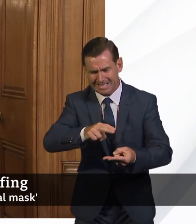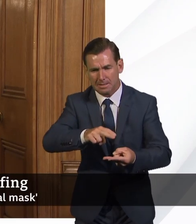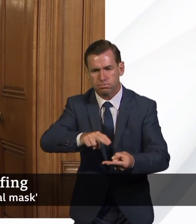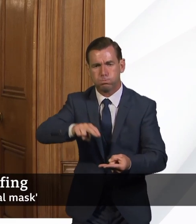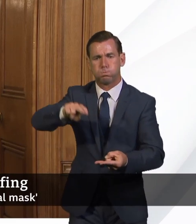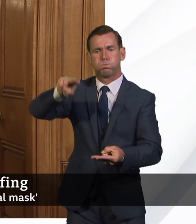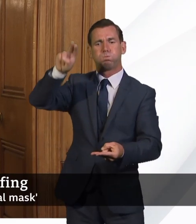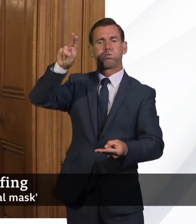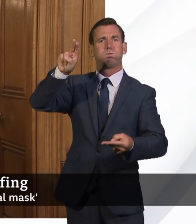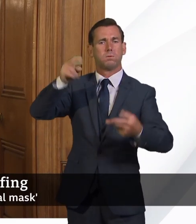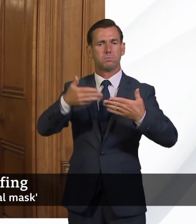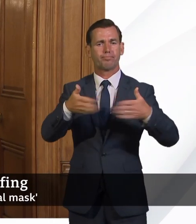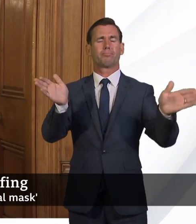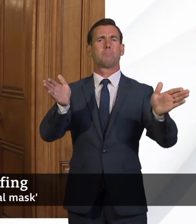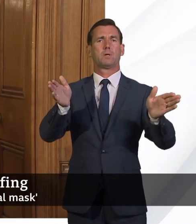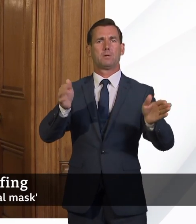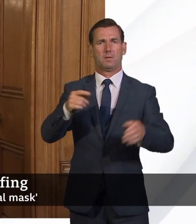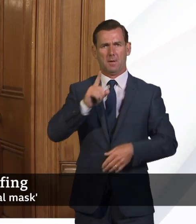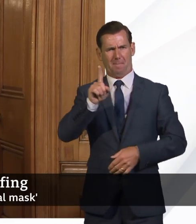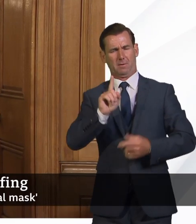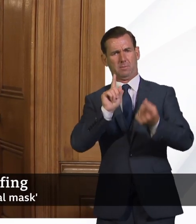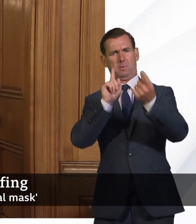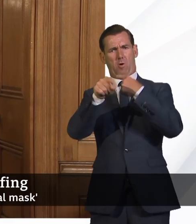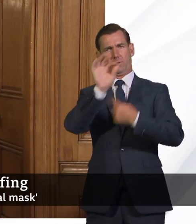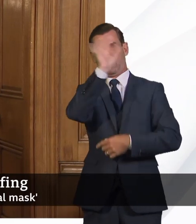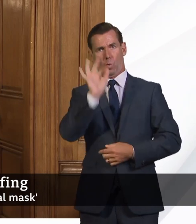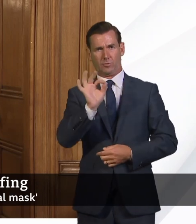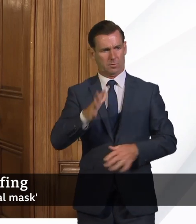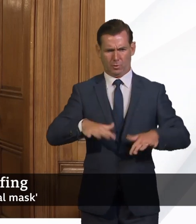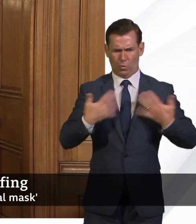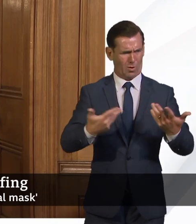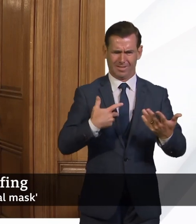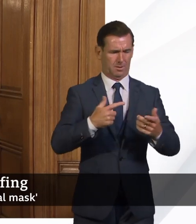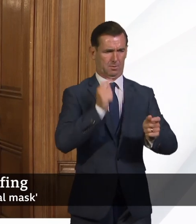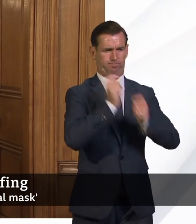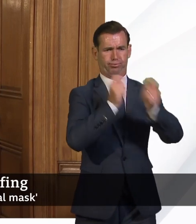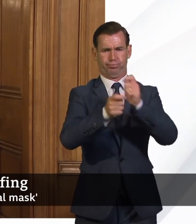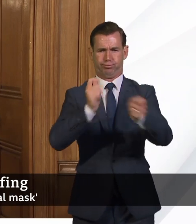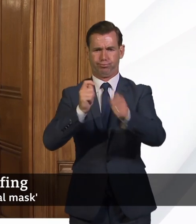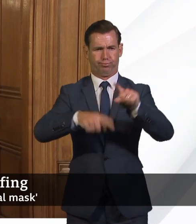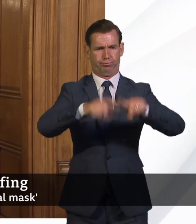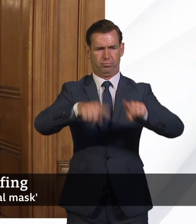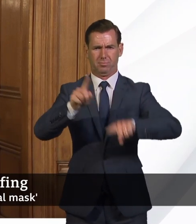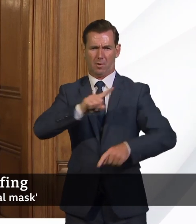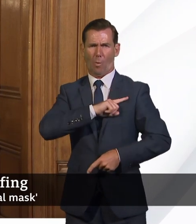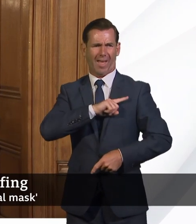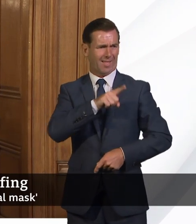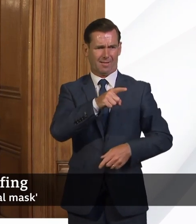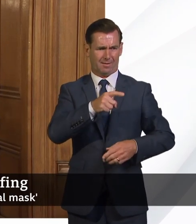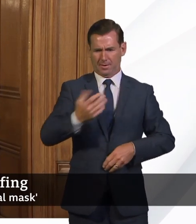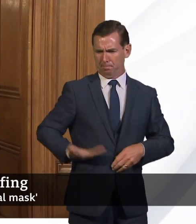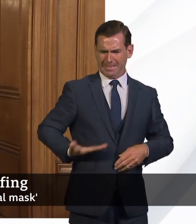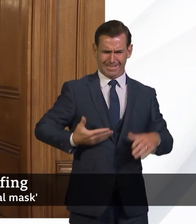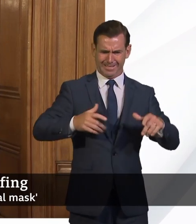terms of your question, David, we absolutely want to make sure that, first of all, jobs aren't lost where the businesses are just experiencing downturns because they've been